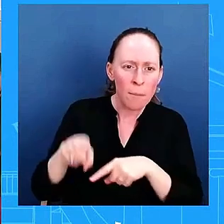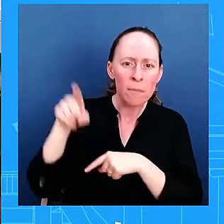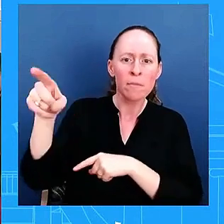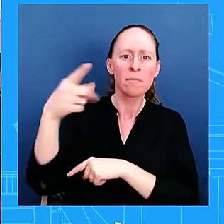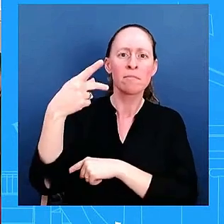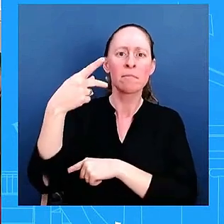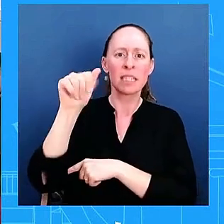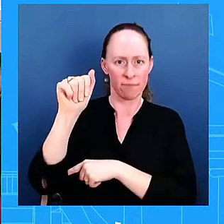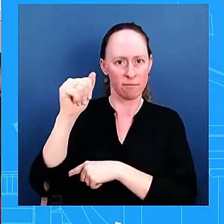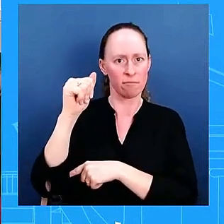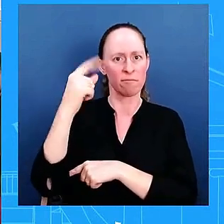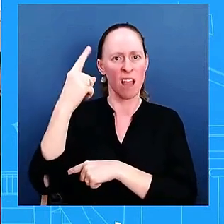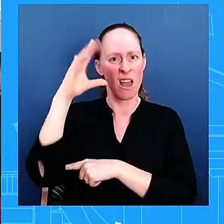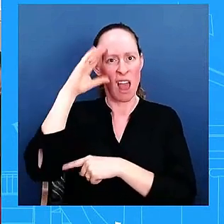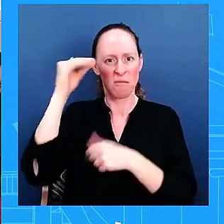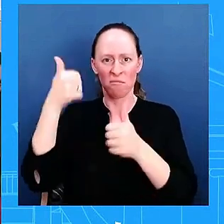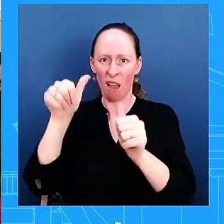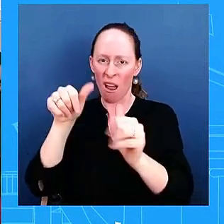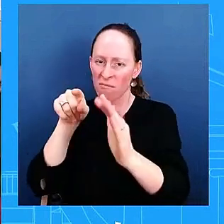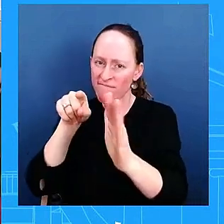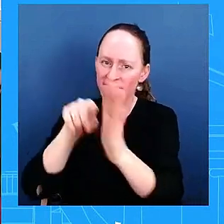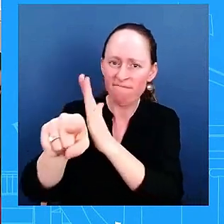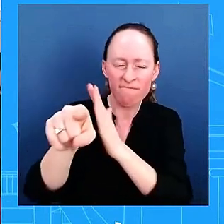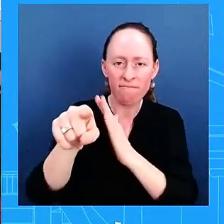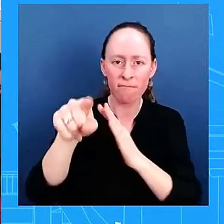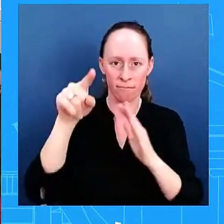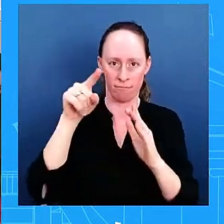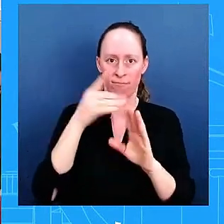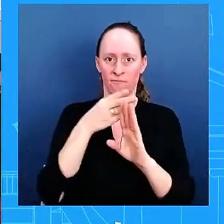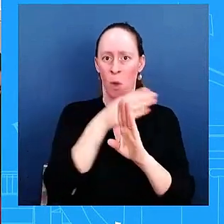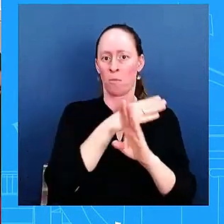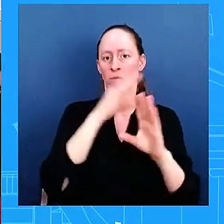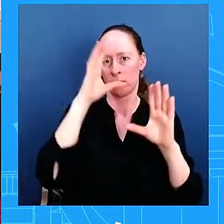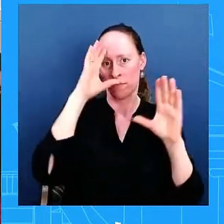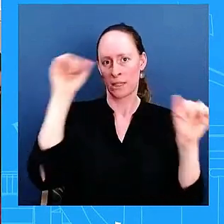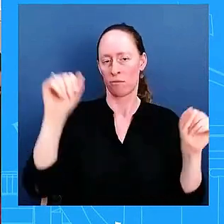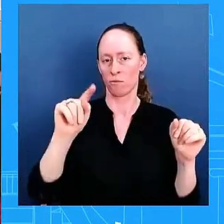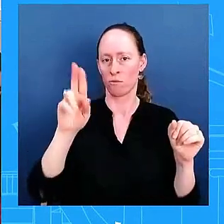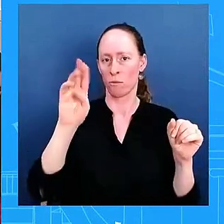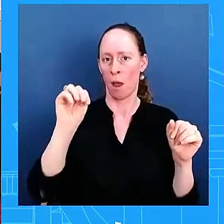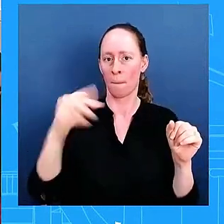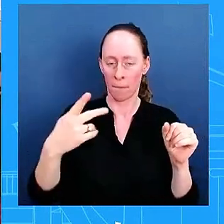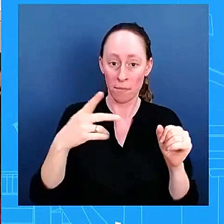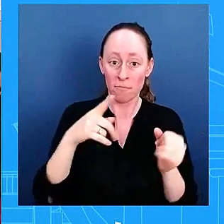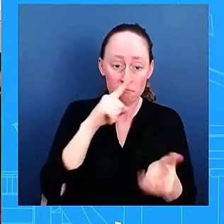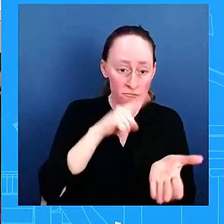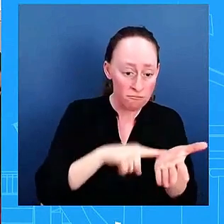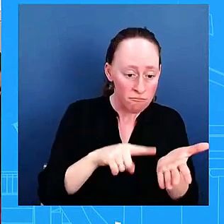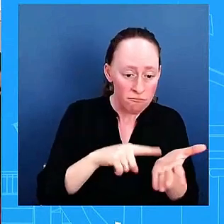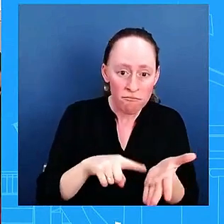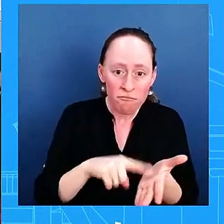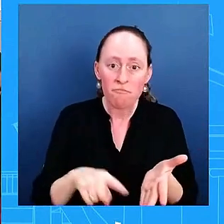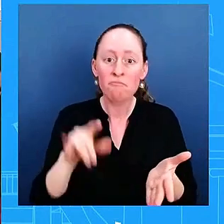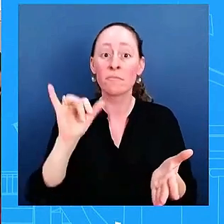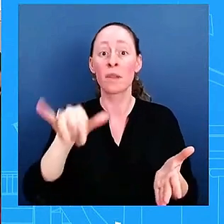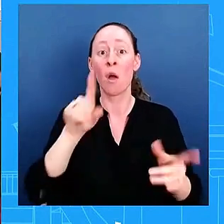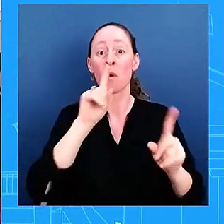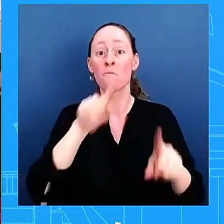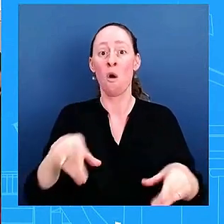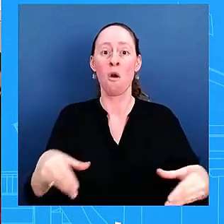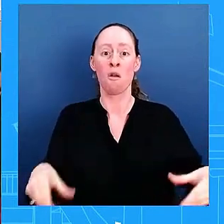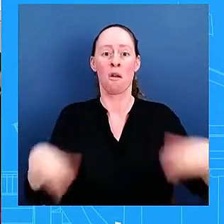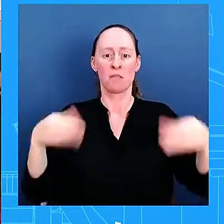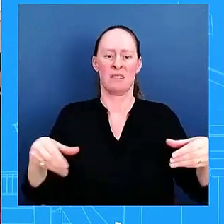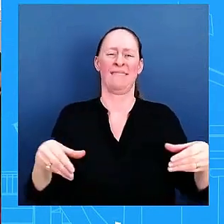coordination and communication with local police one does the white house the president have a reaction to that and two uh does the president